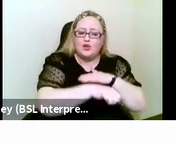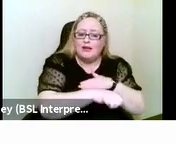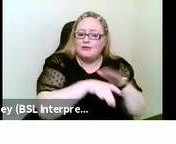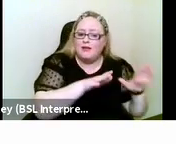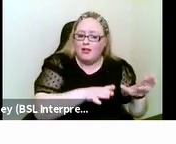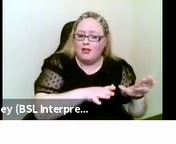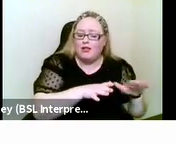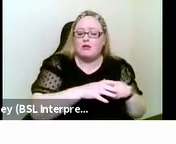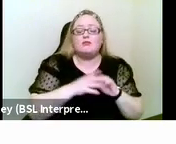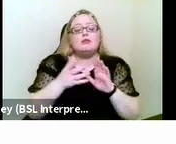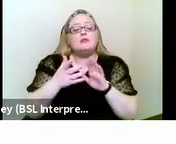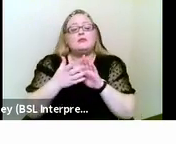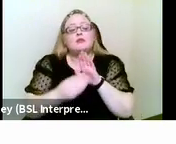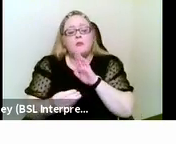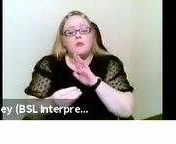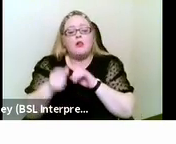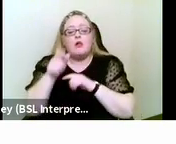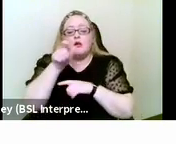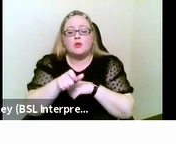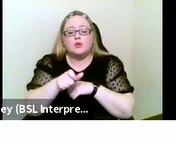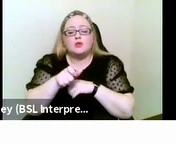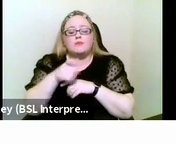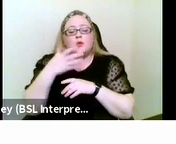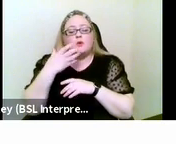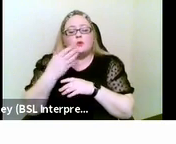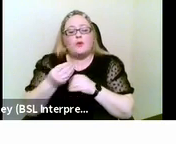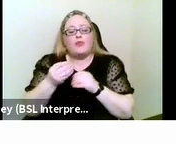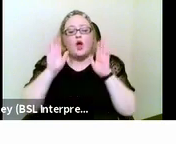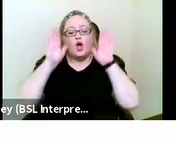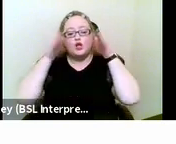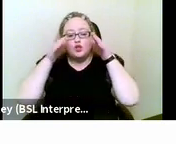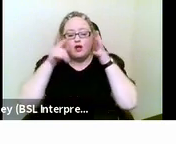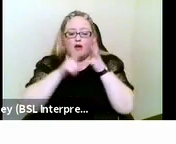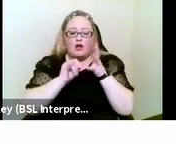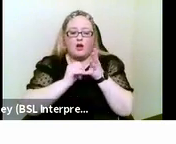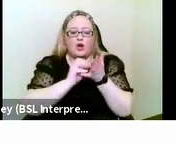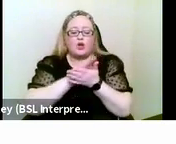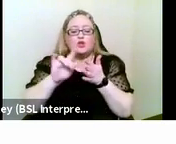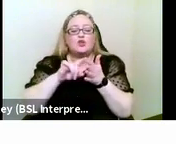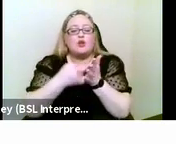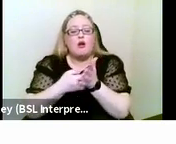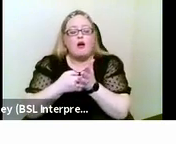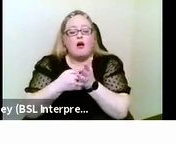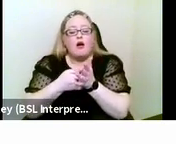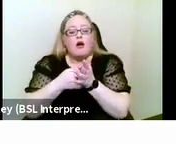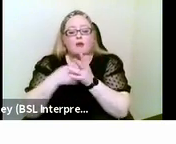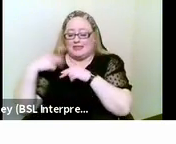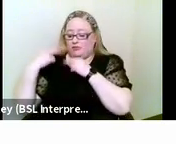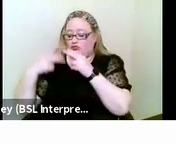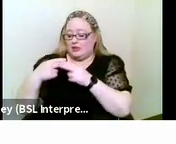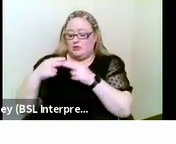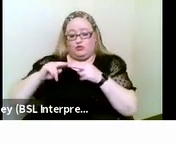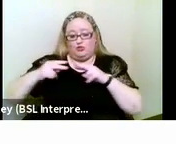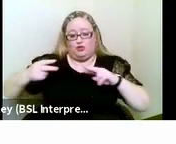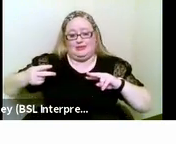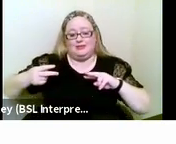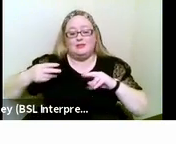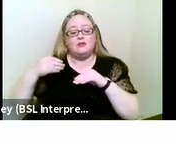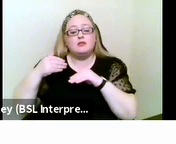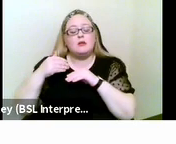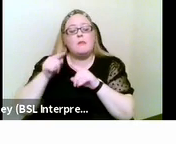Usher syndrome, this is a hereditary condition, congenital, but it causes acquired